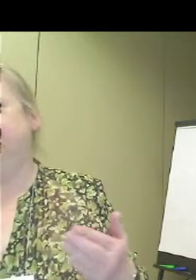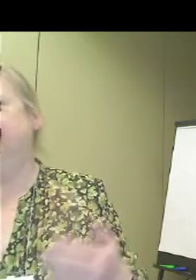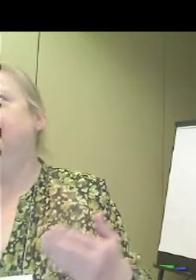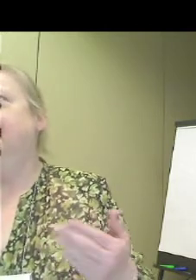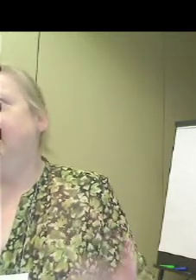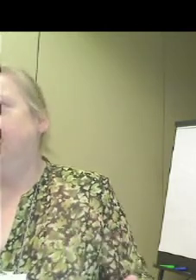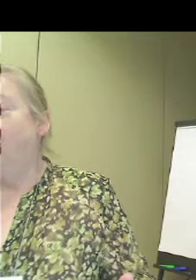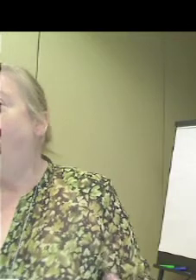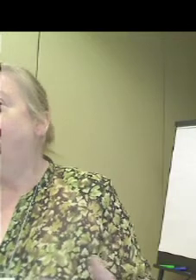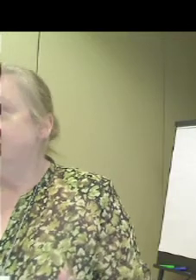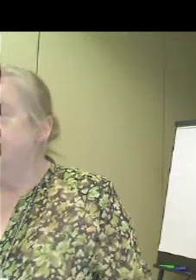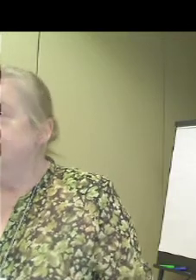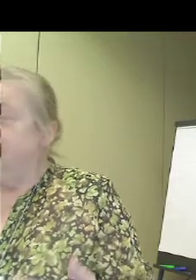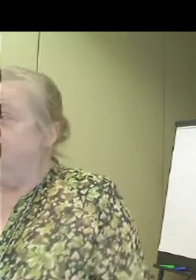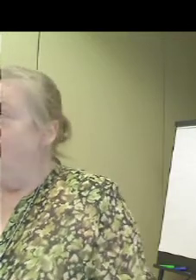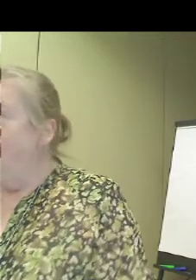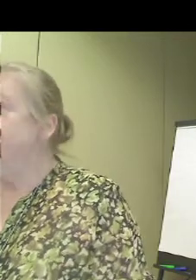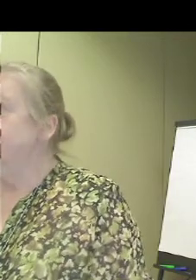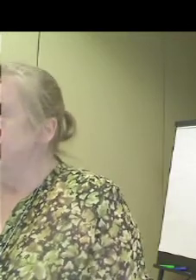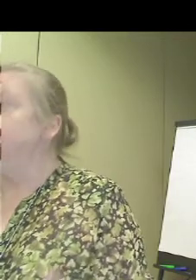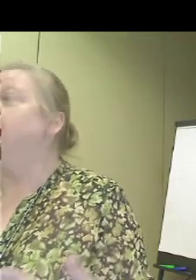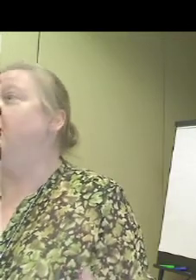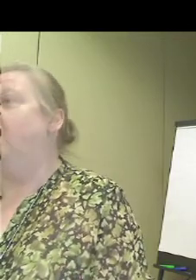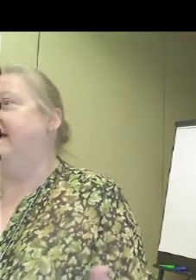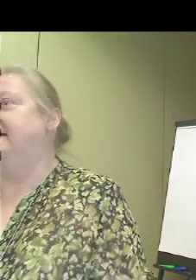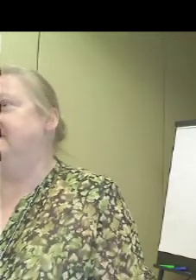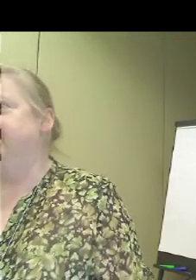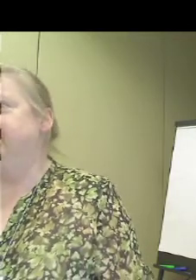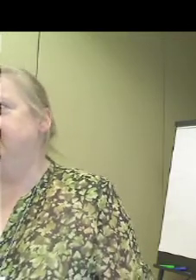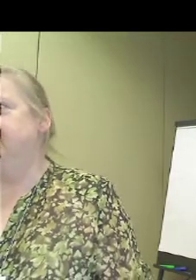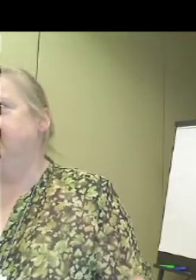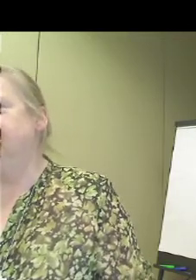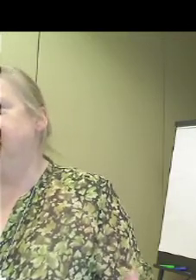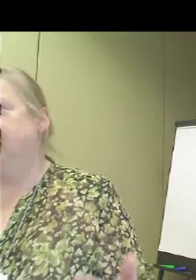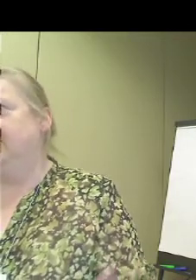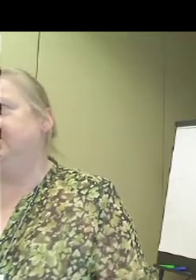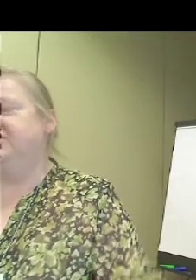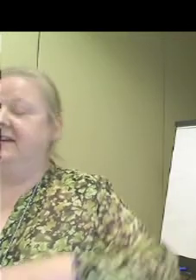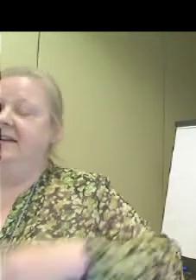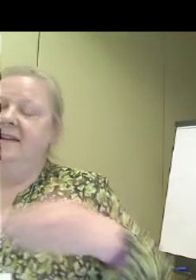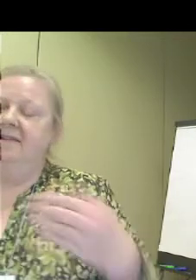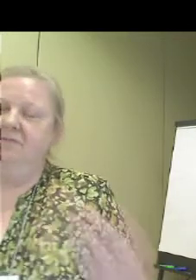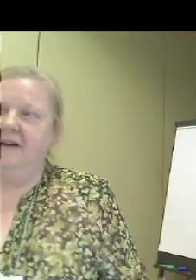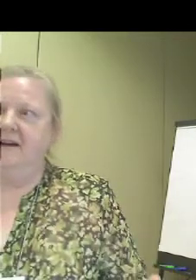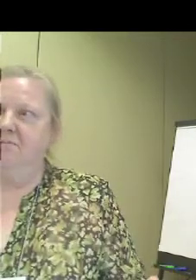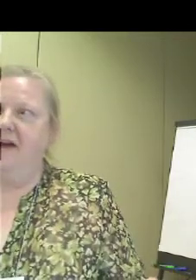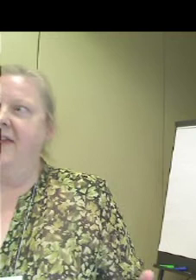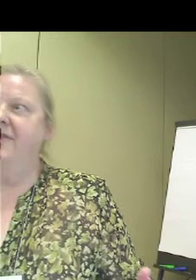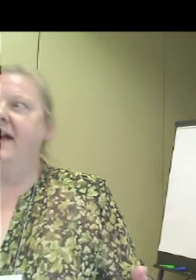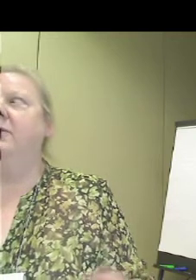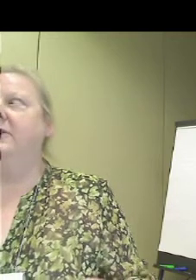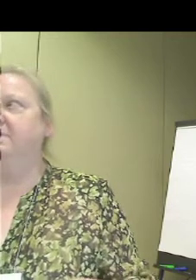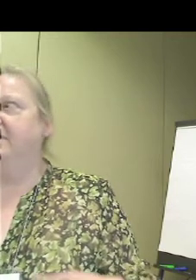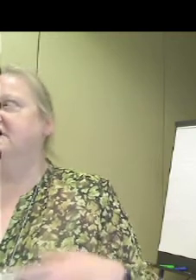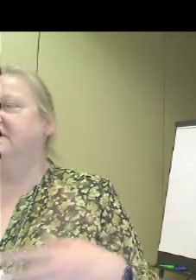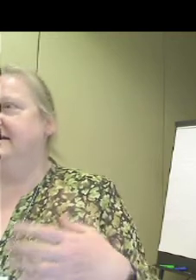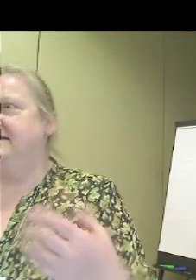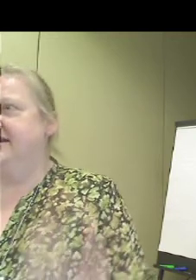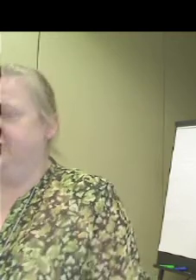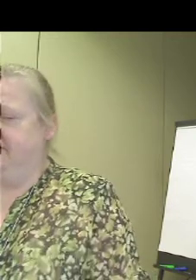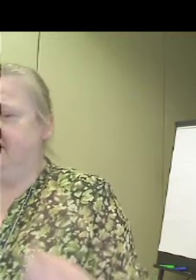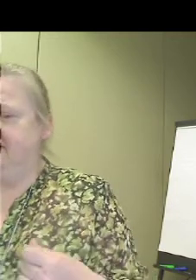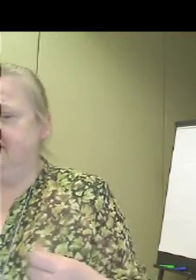technology in quite simple ways in terms of the technology, if we combine that with